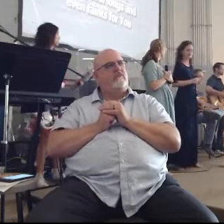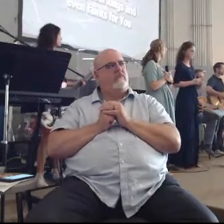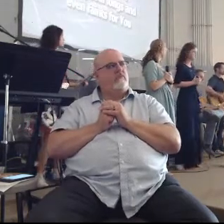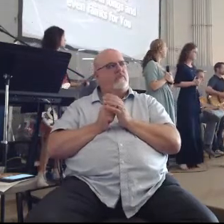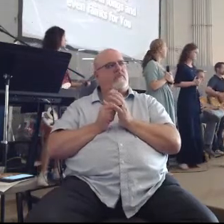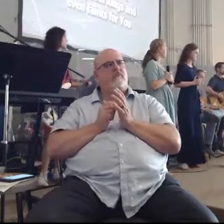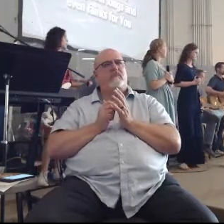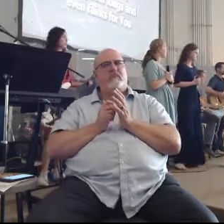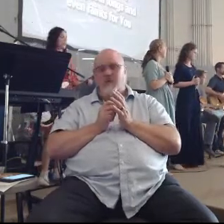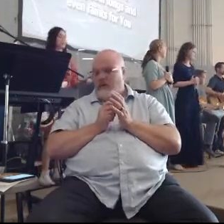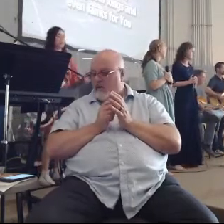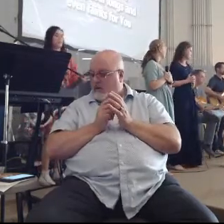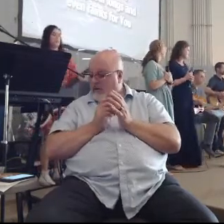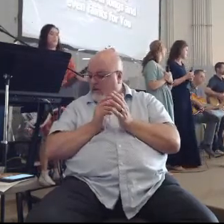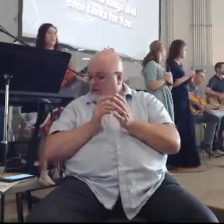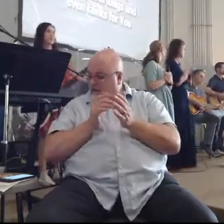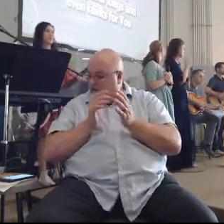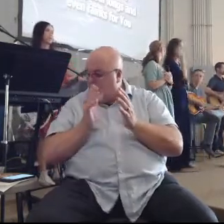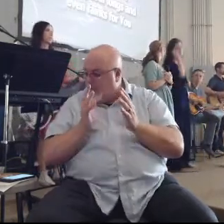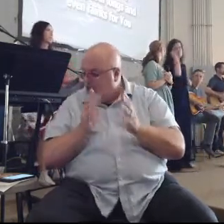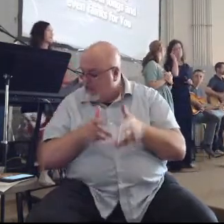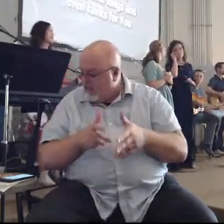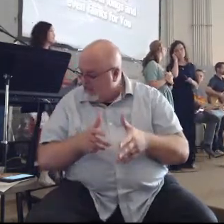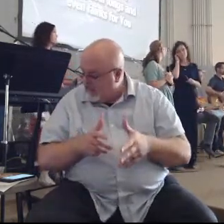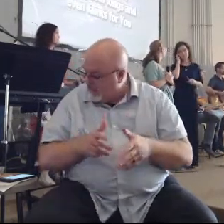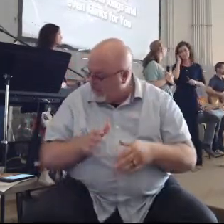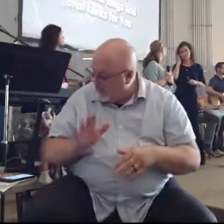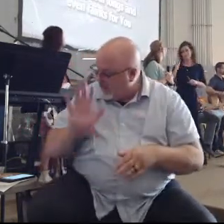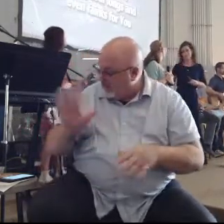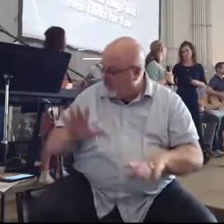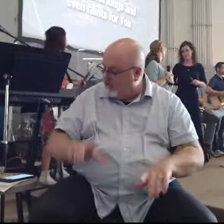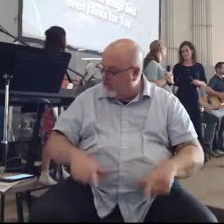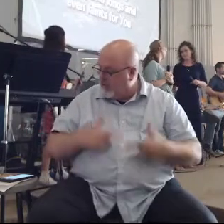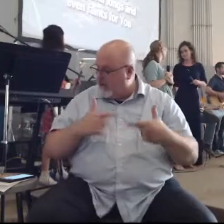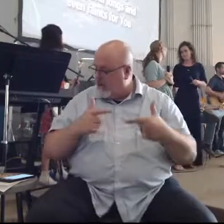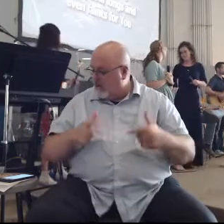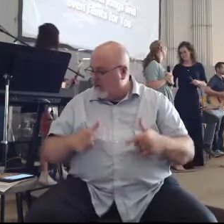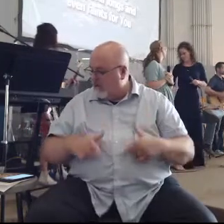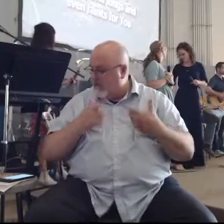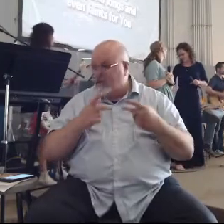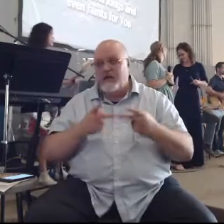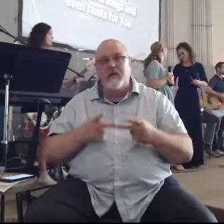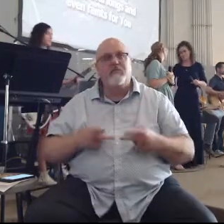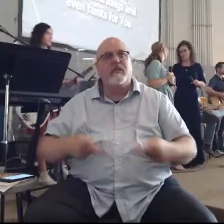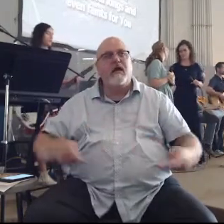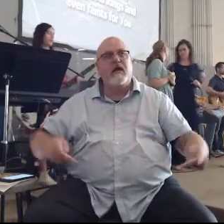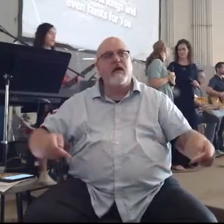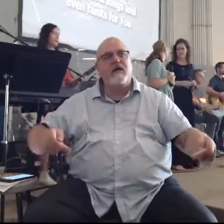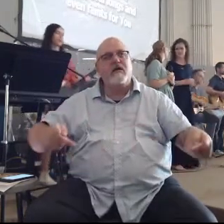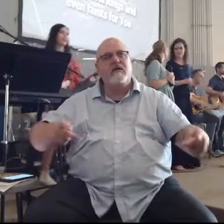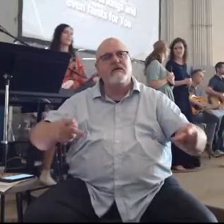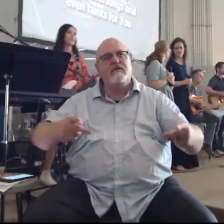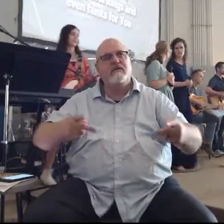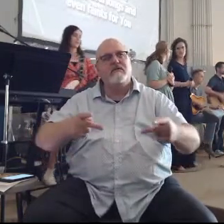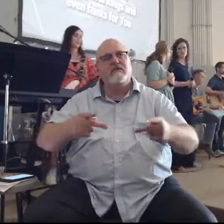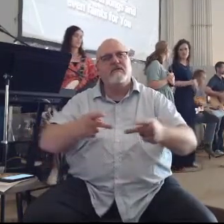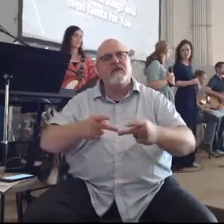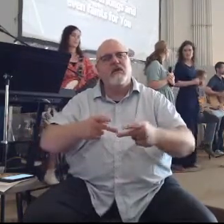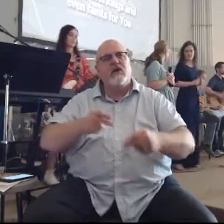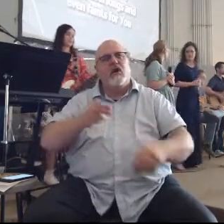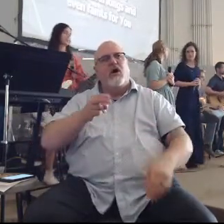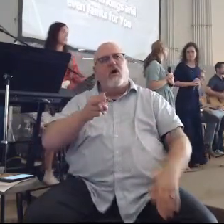How lovely is your dwelling place